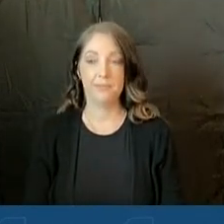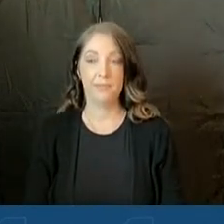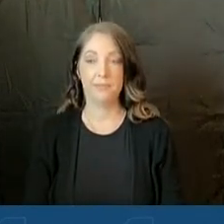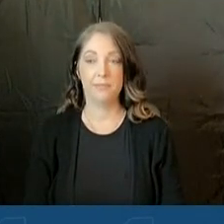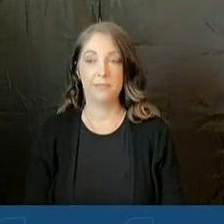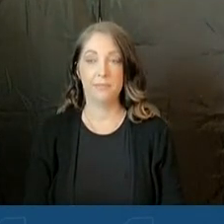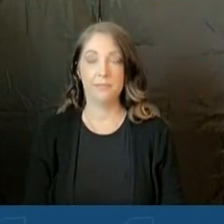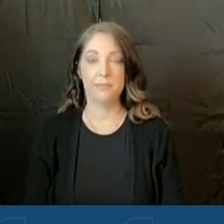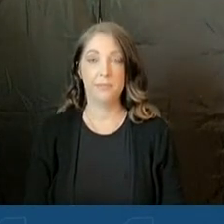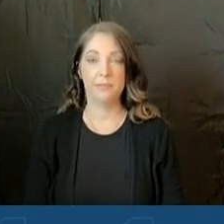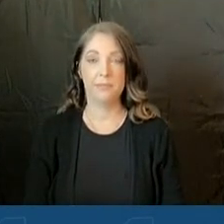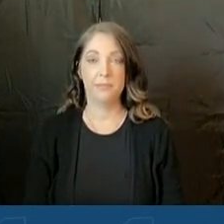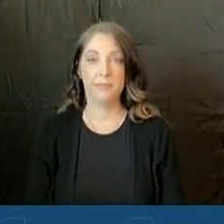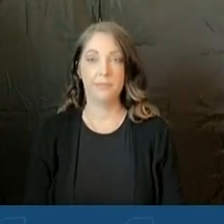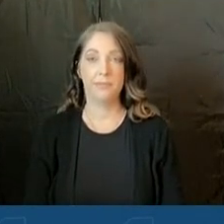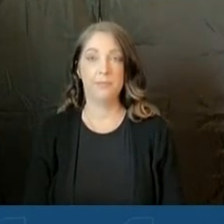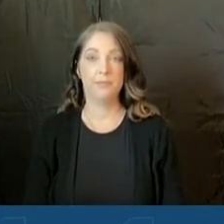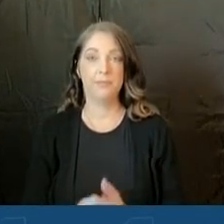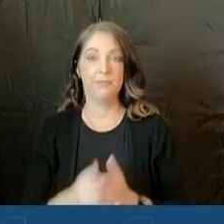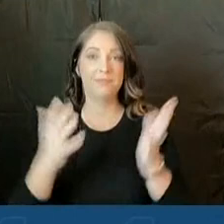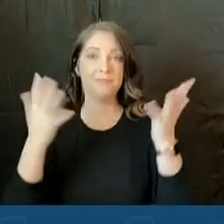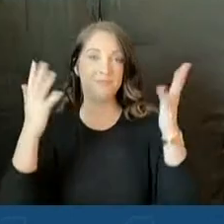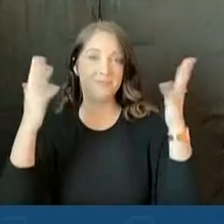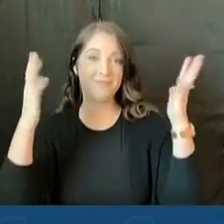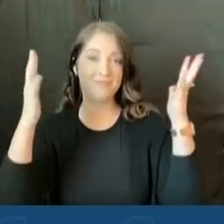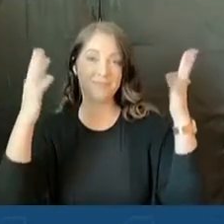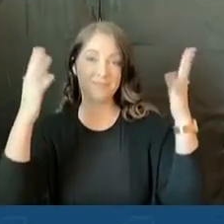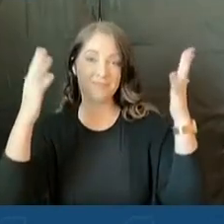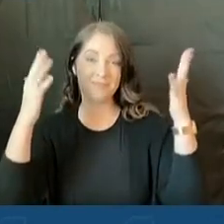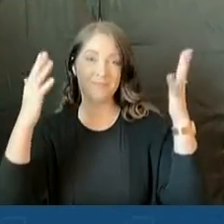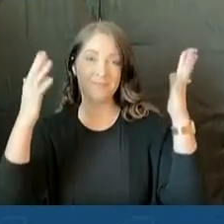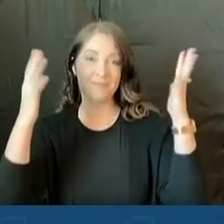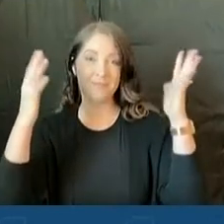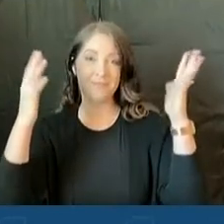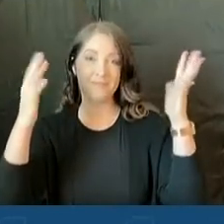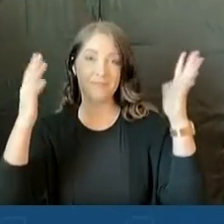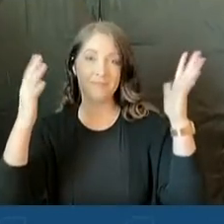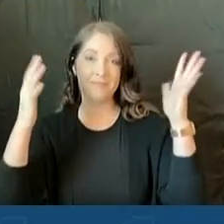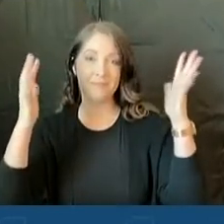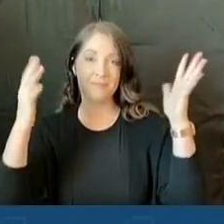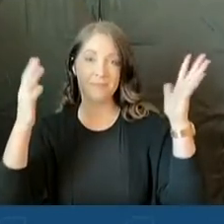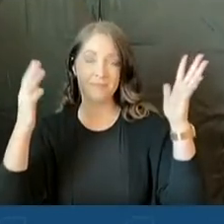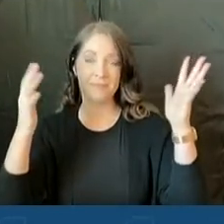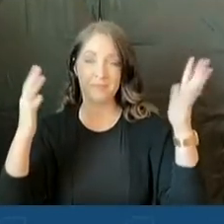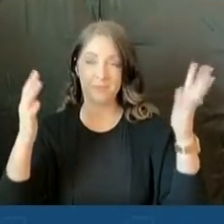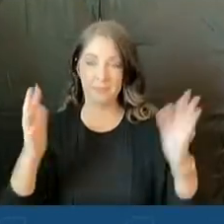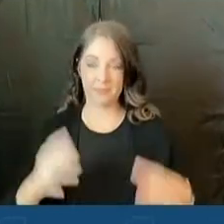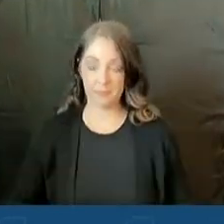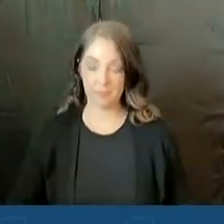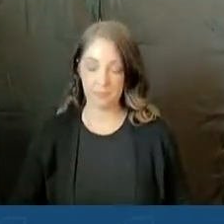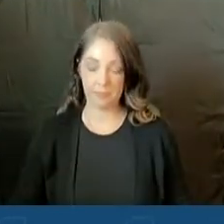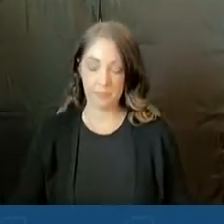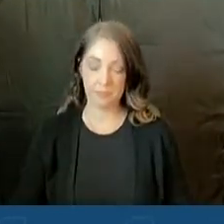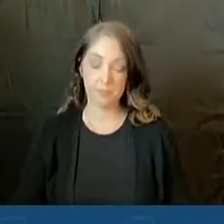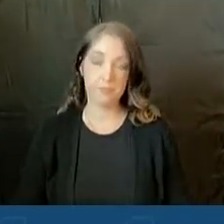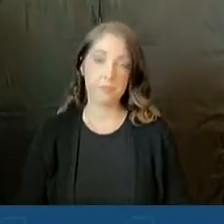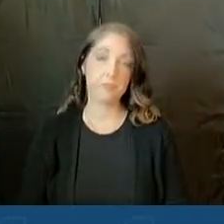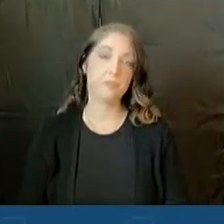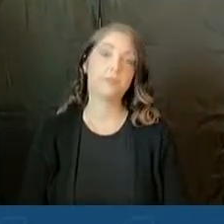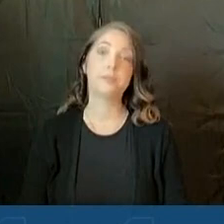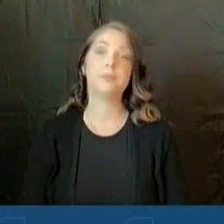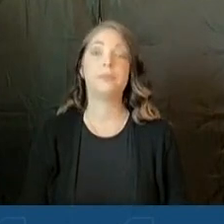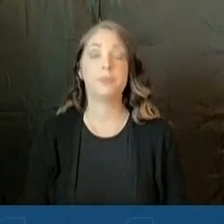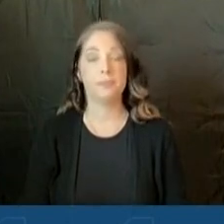One would raise the minimum age to buy a semi automatic weapon from 18 to 21. Another would require bullets to be micro